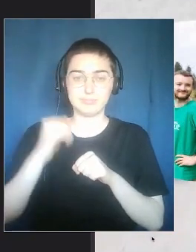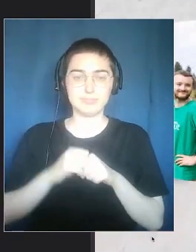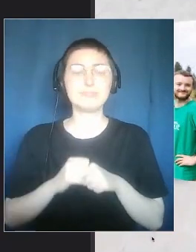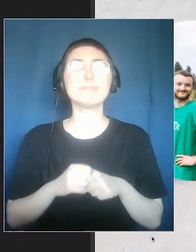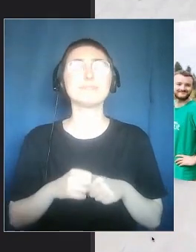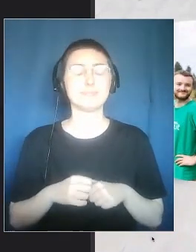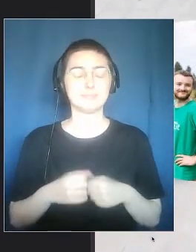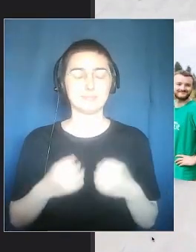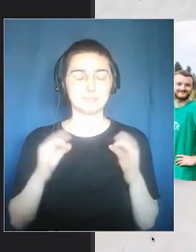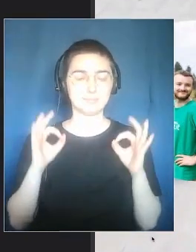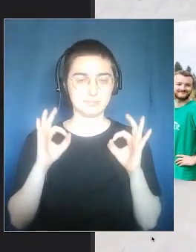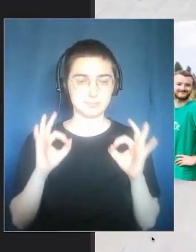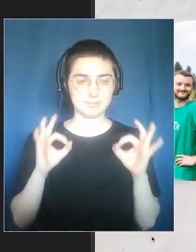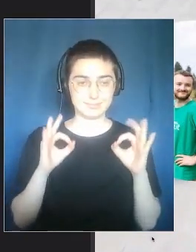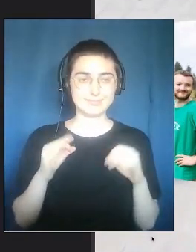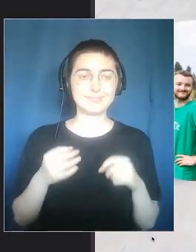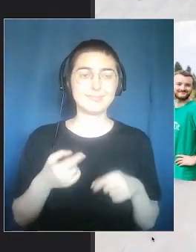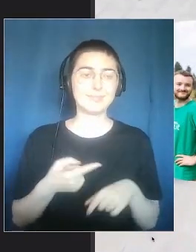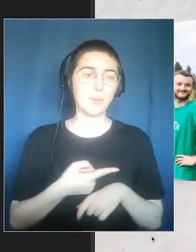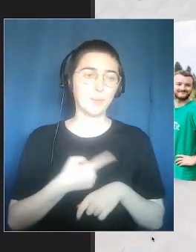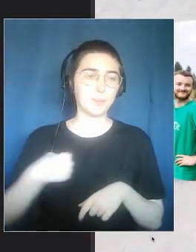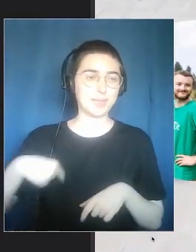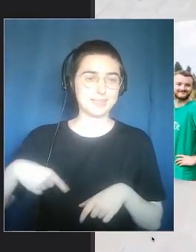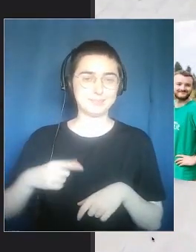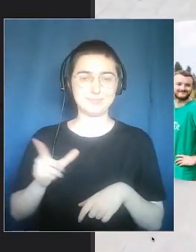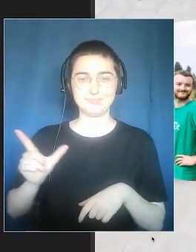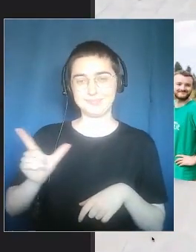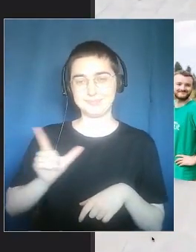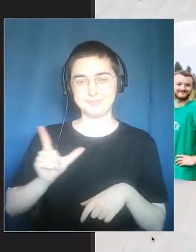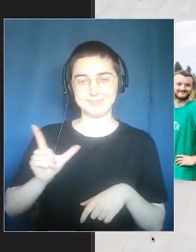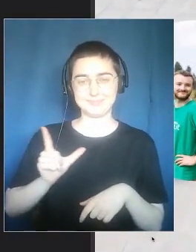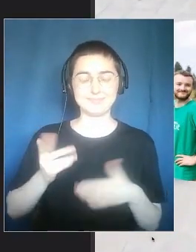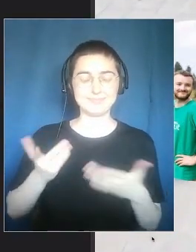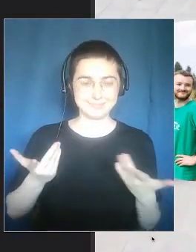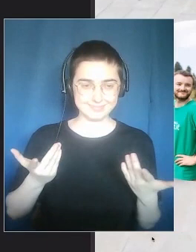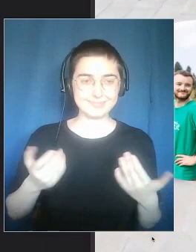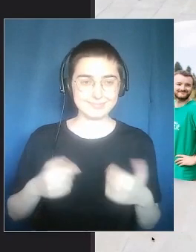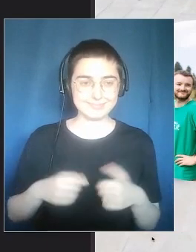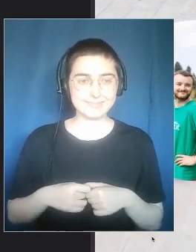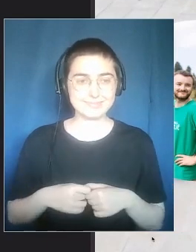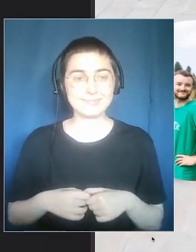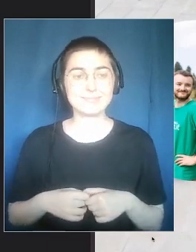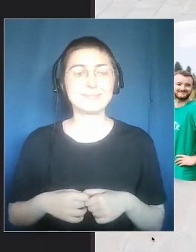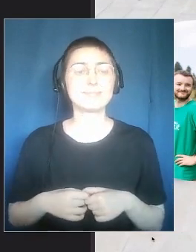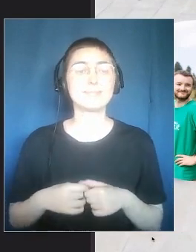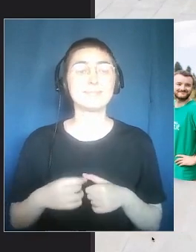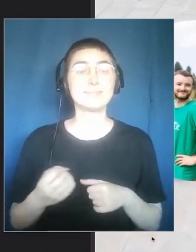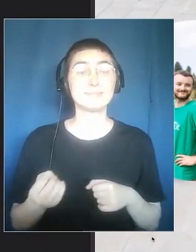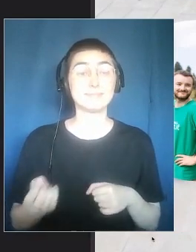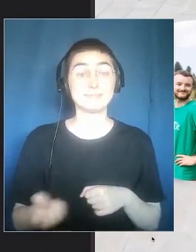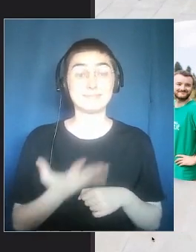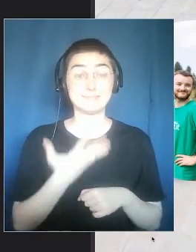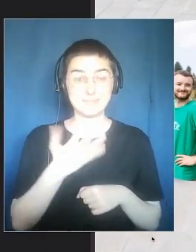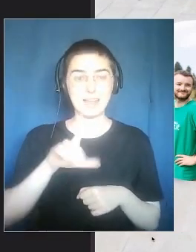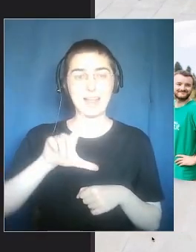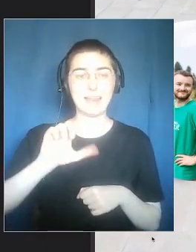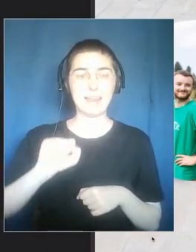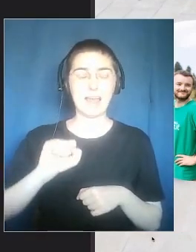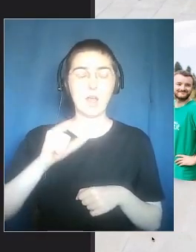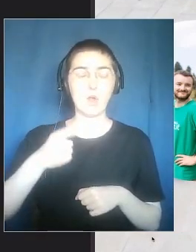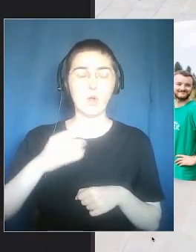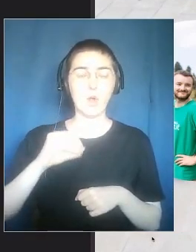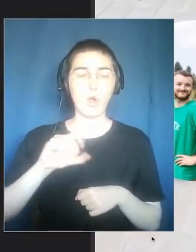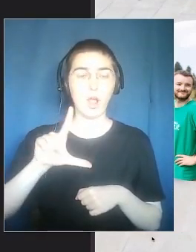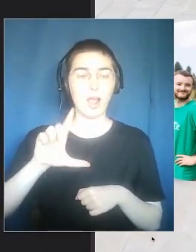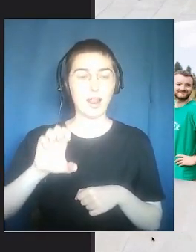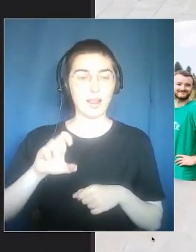Perfect. So. So, this is who we are. There is an image of the Lago de Salen